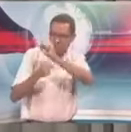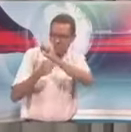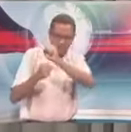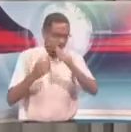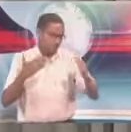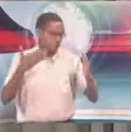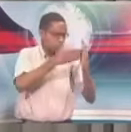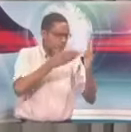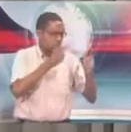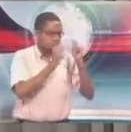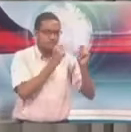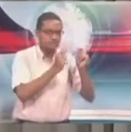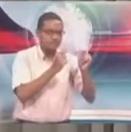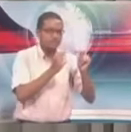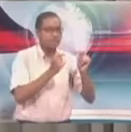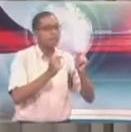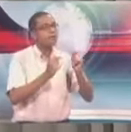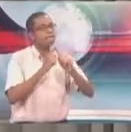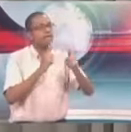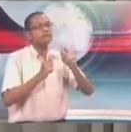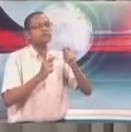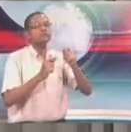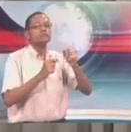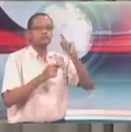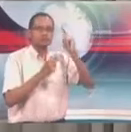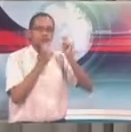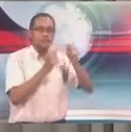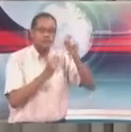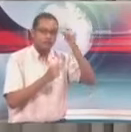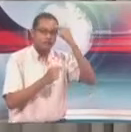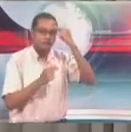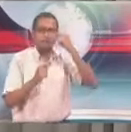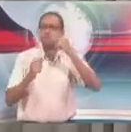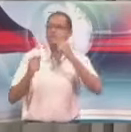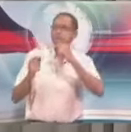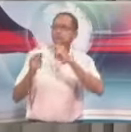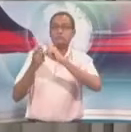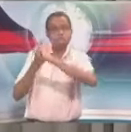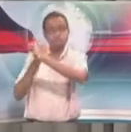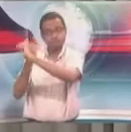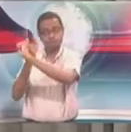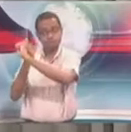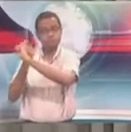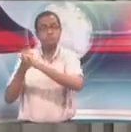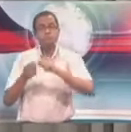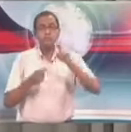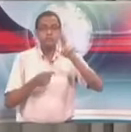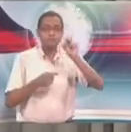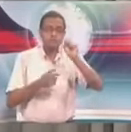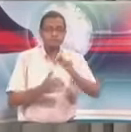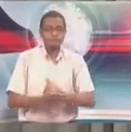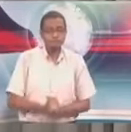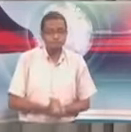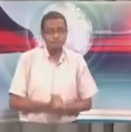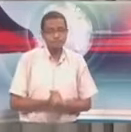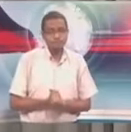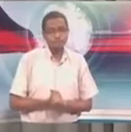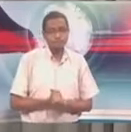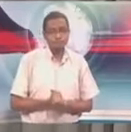with our friends in the United States. We had one of the largest drug busts two weeks ago. It went under the radar because of COVID.